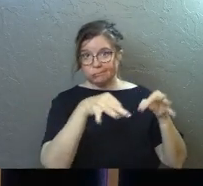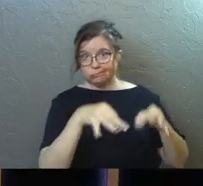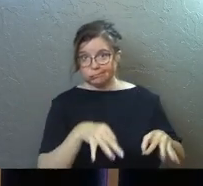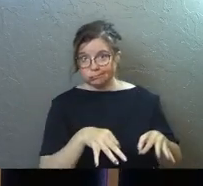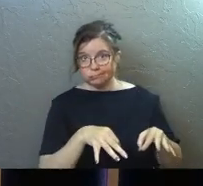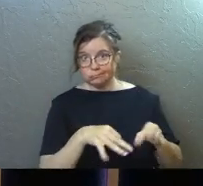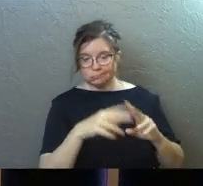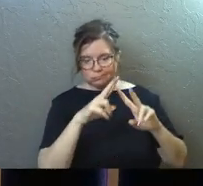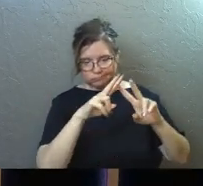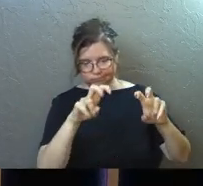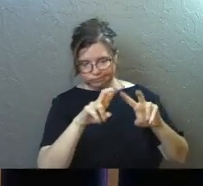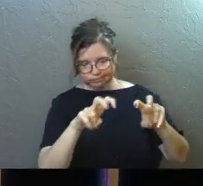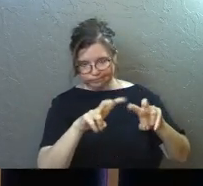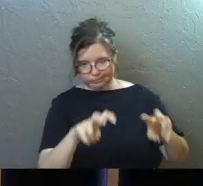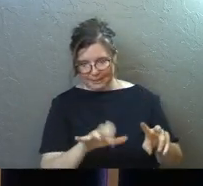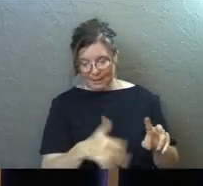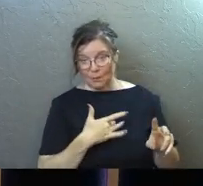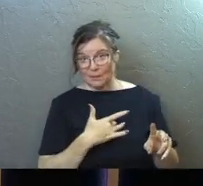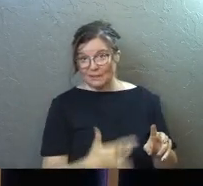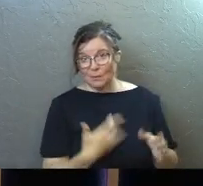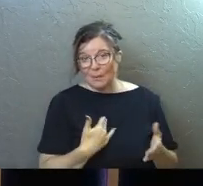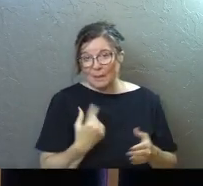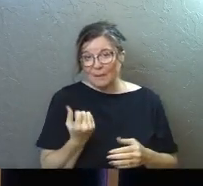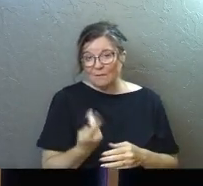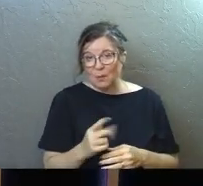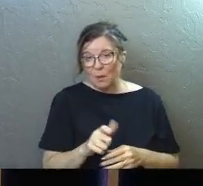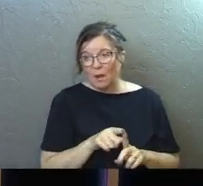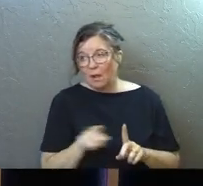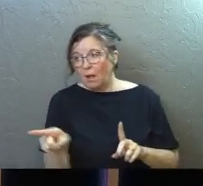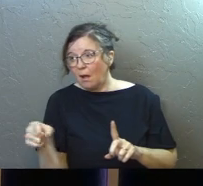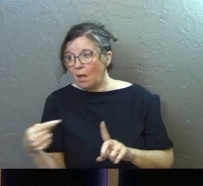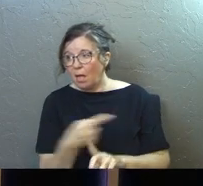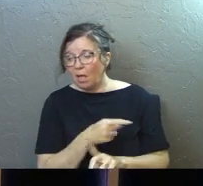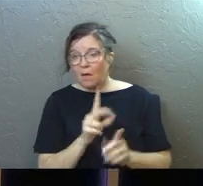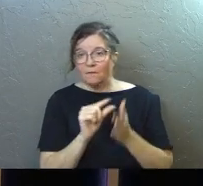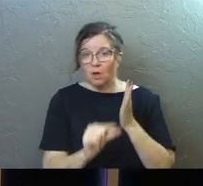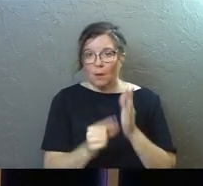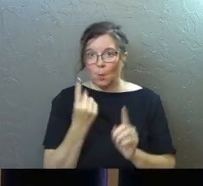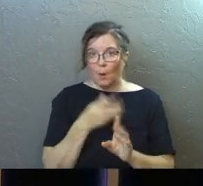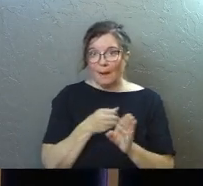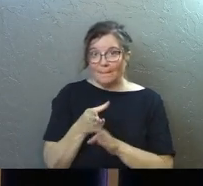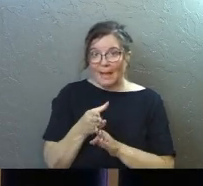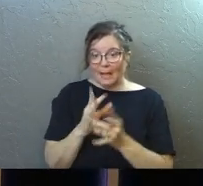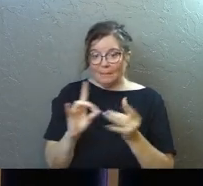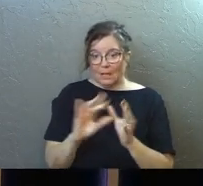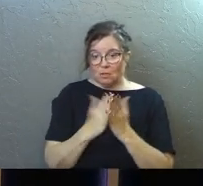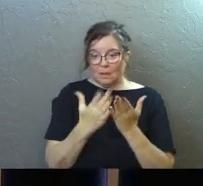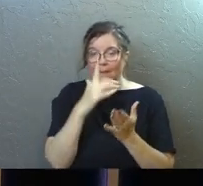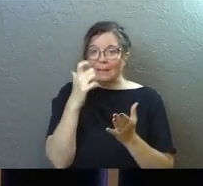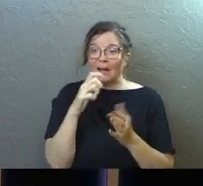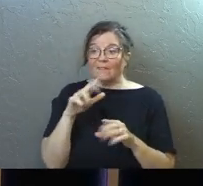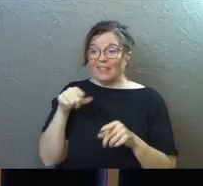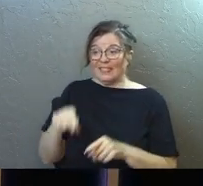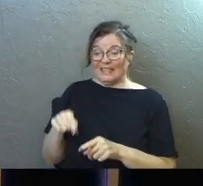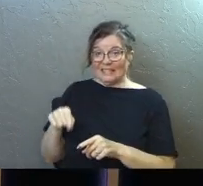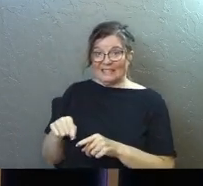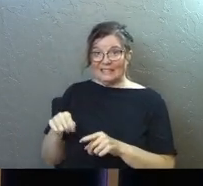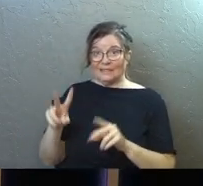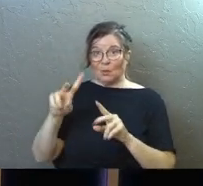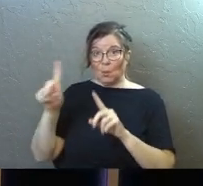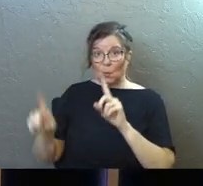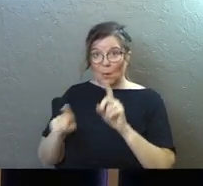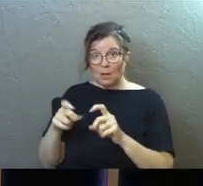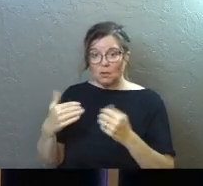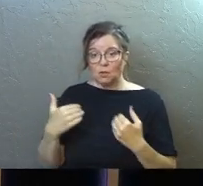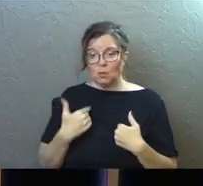and then we just spend time in that one with maybe a few other verses, but there's one main passage of scripture. Because of the nature of the